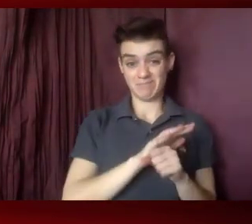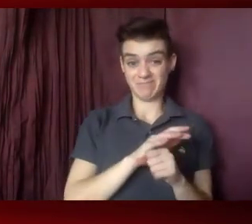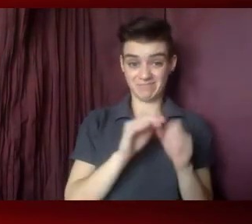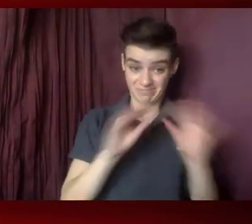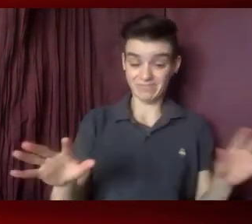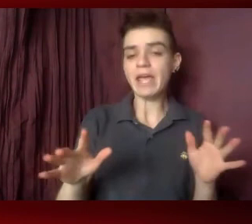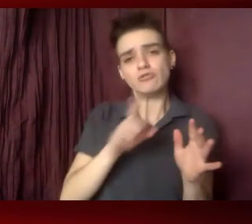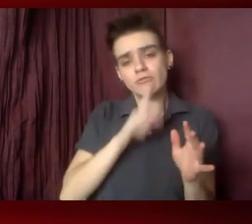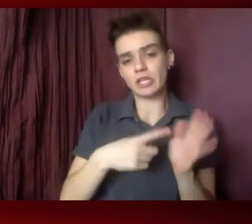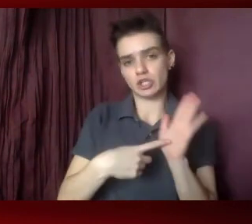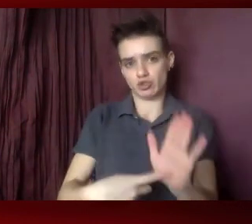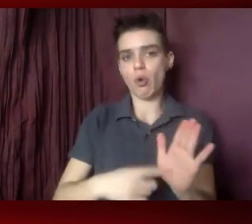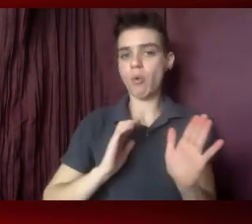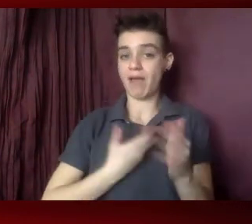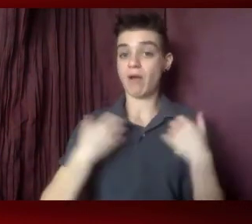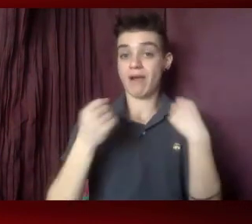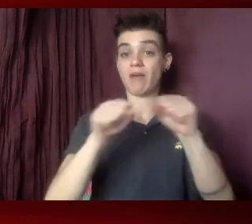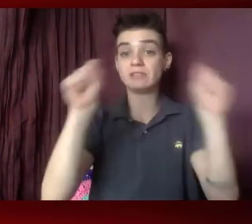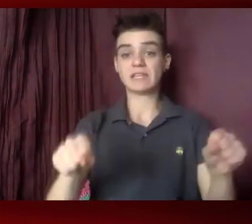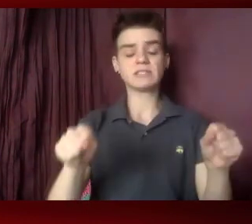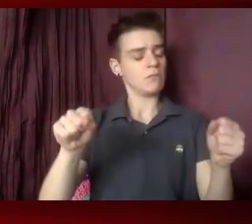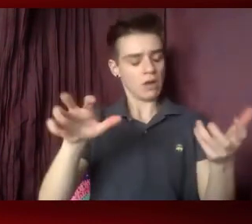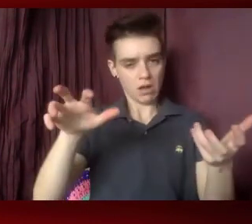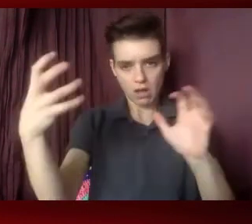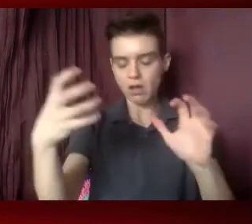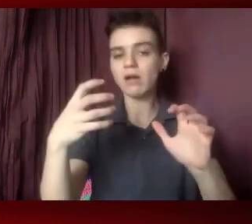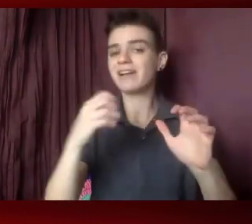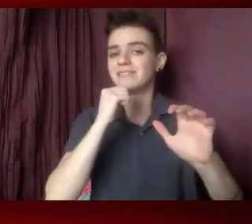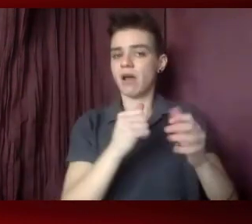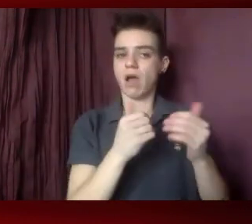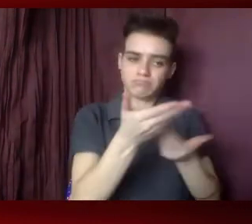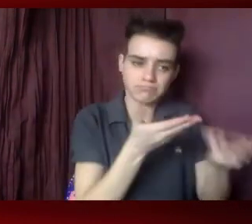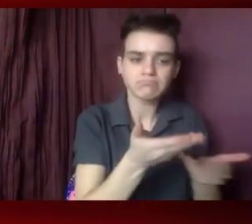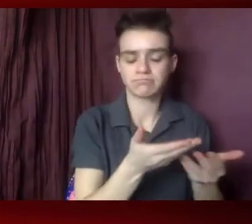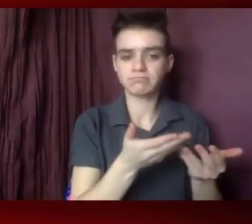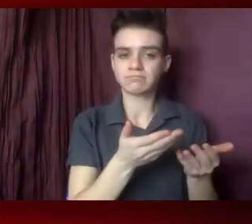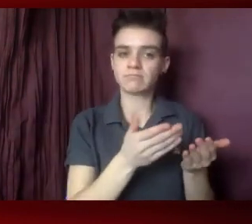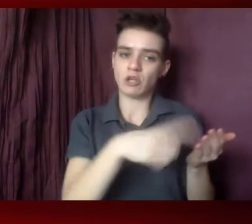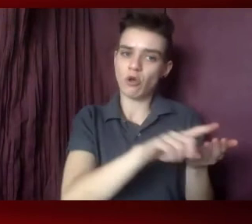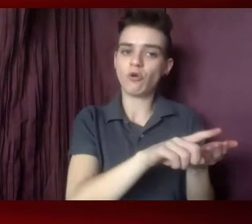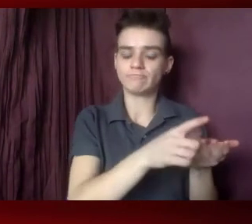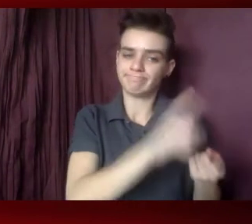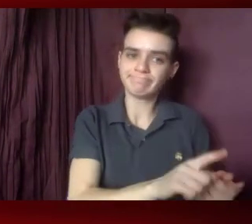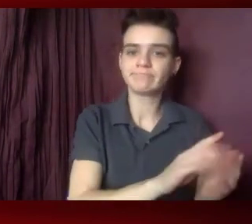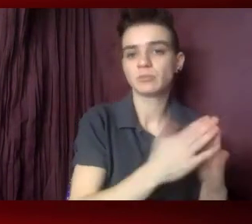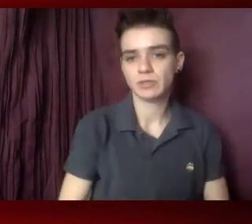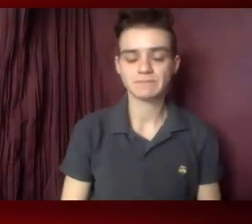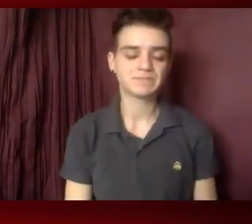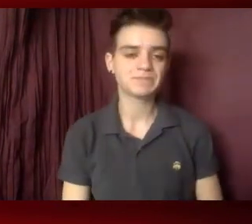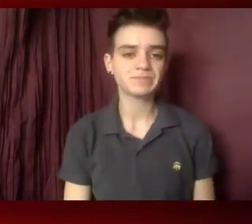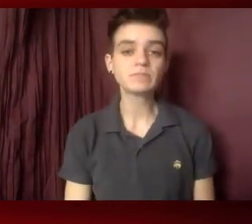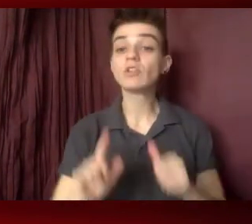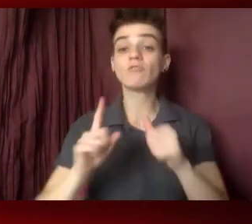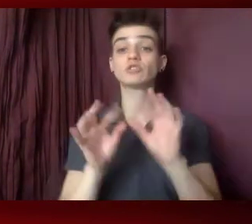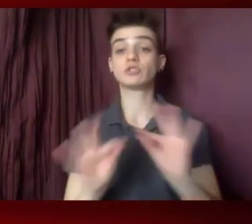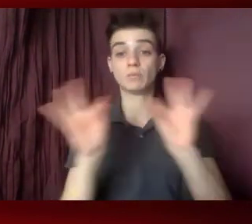a disproportionate impact on underserved communities. So the first takeaway is ensuring that we